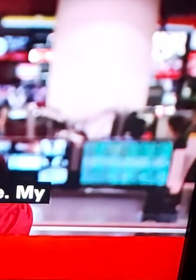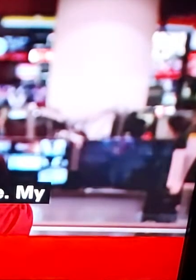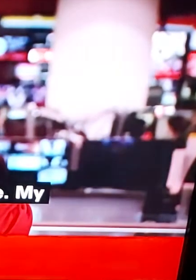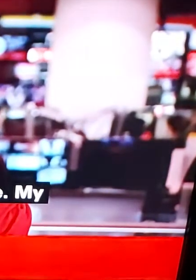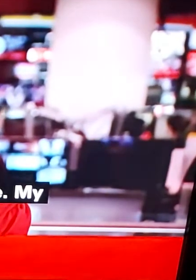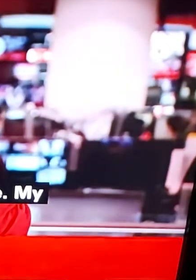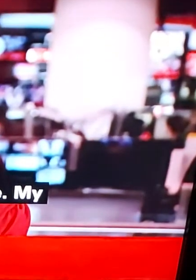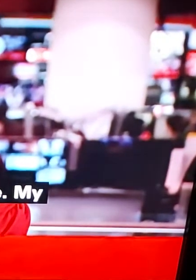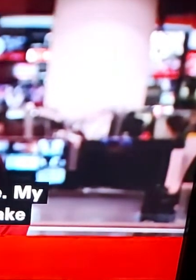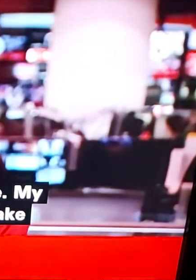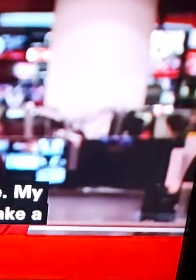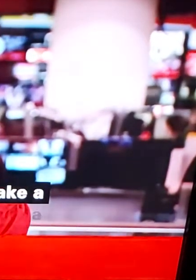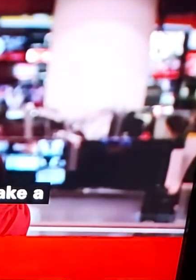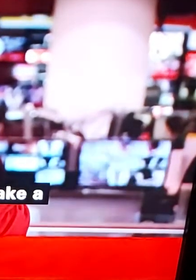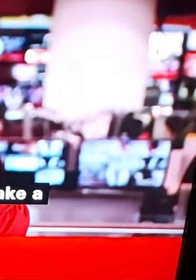break.